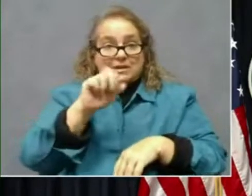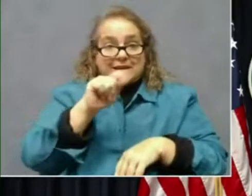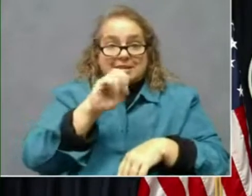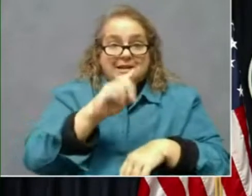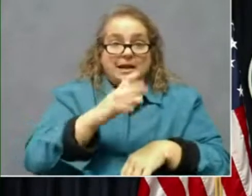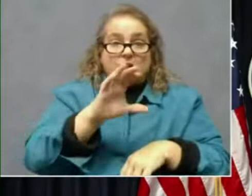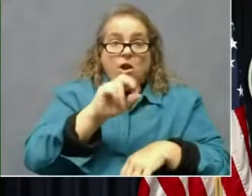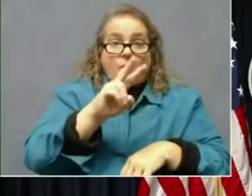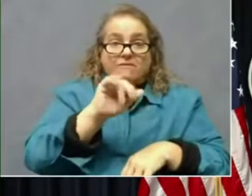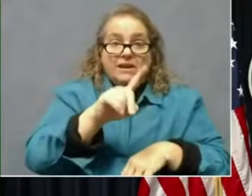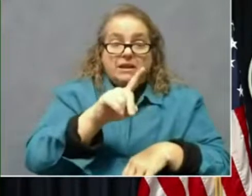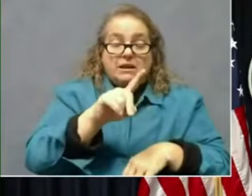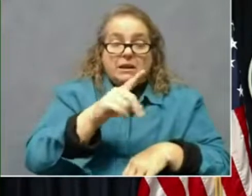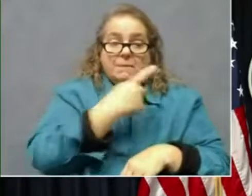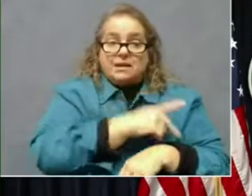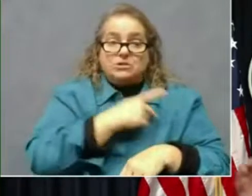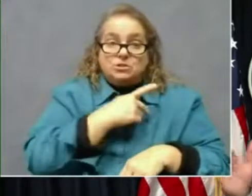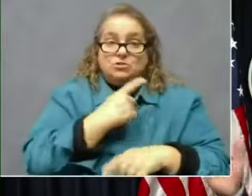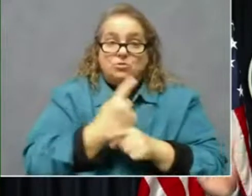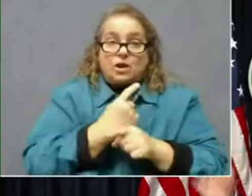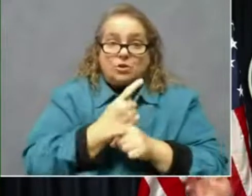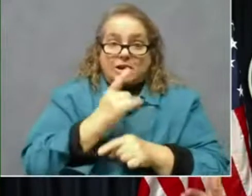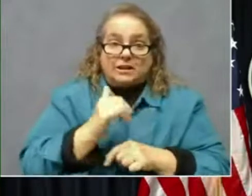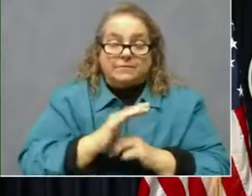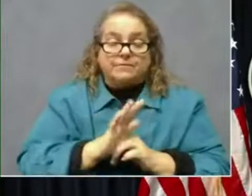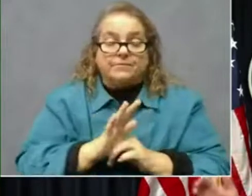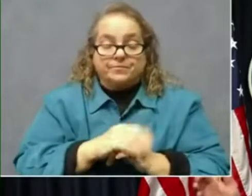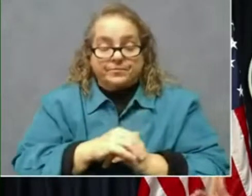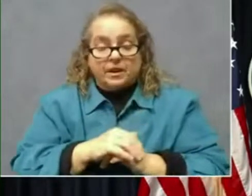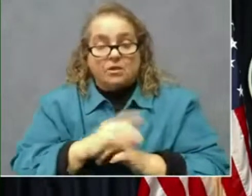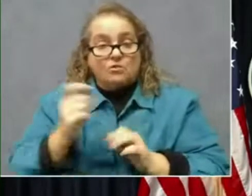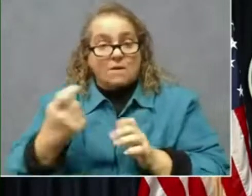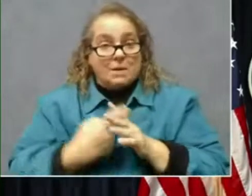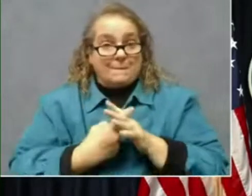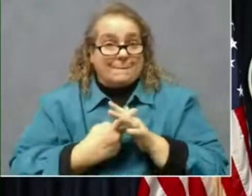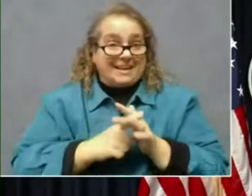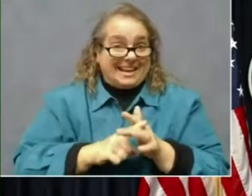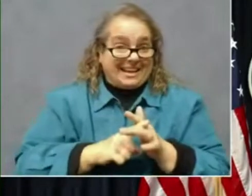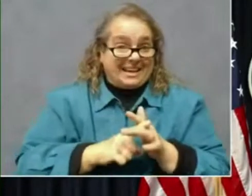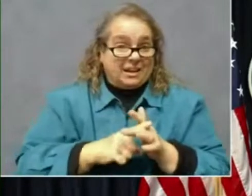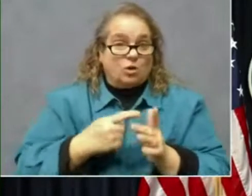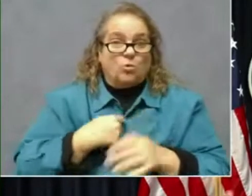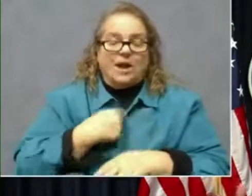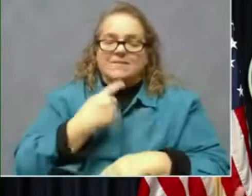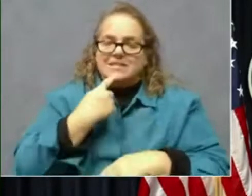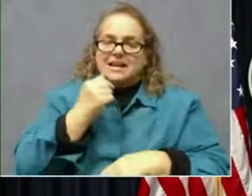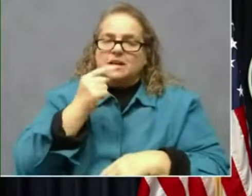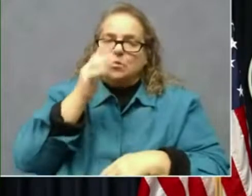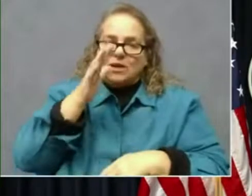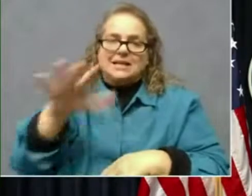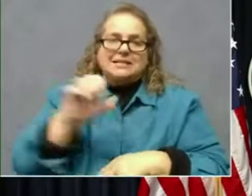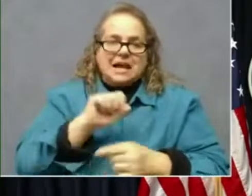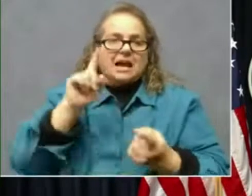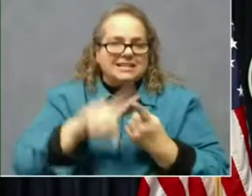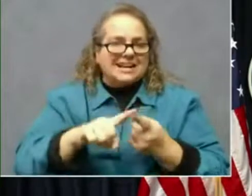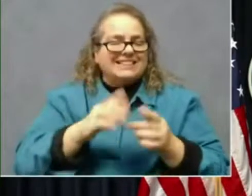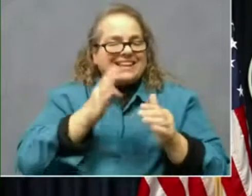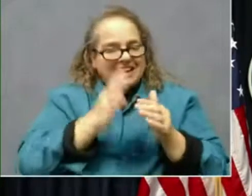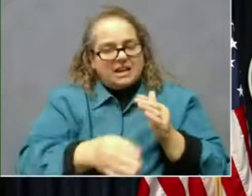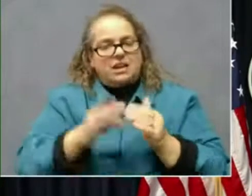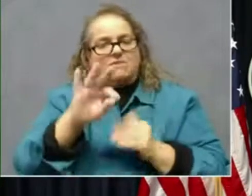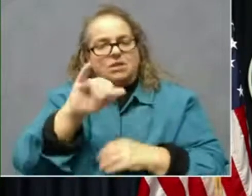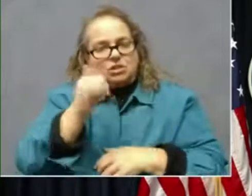address the concern? So from the very beginning, we said it was going to take until the end of January to get all of our healthcare